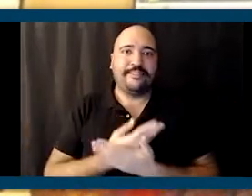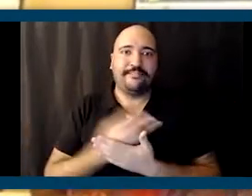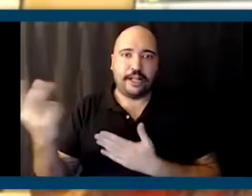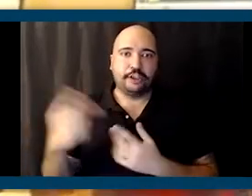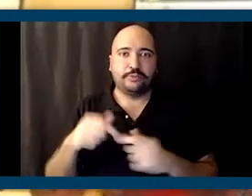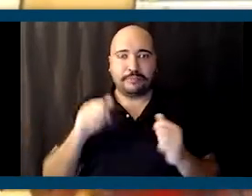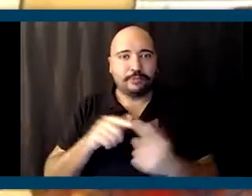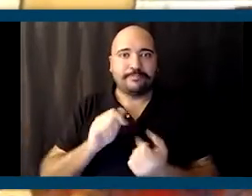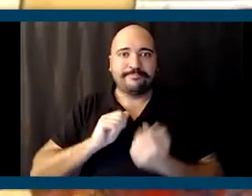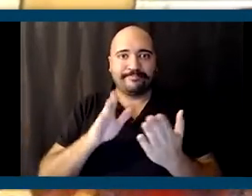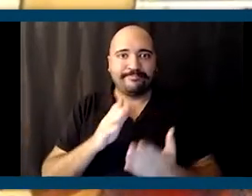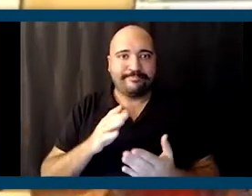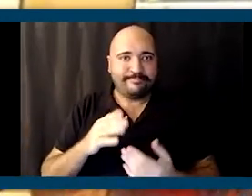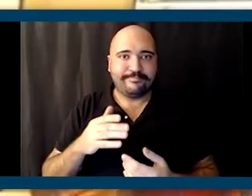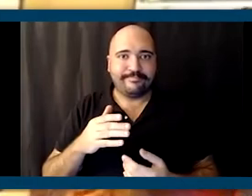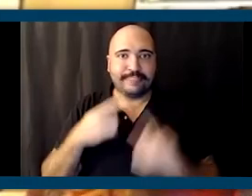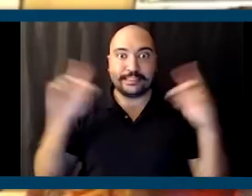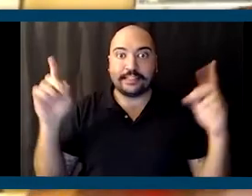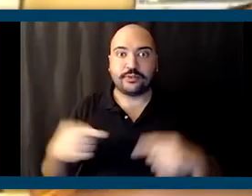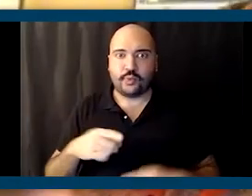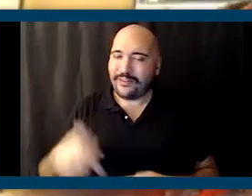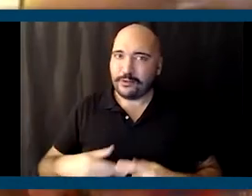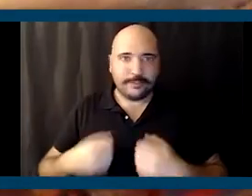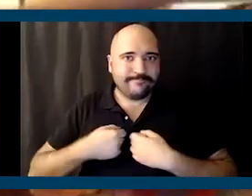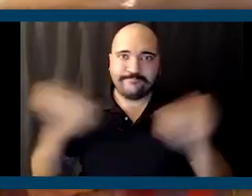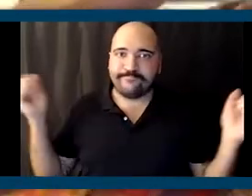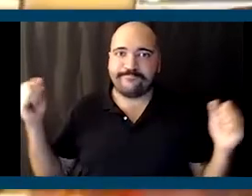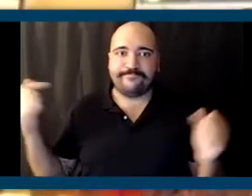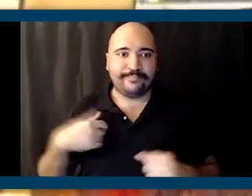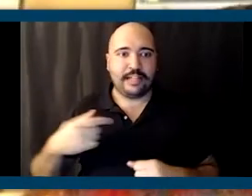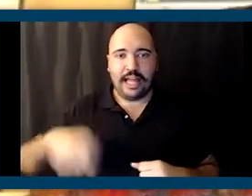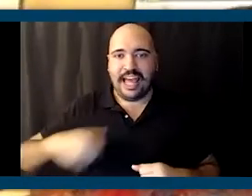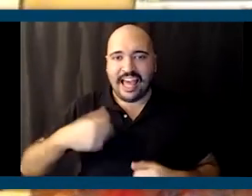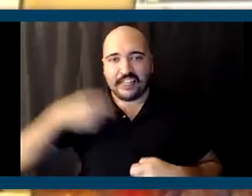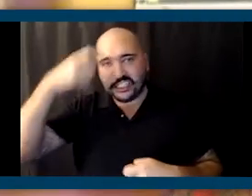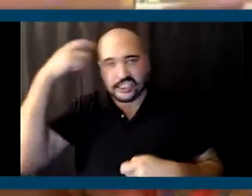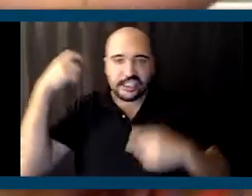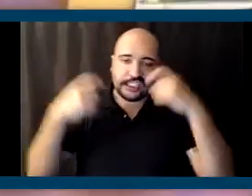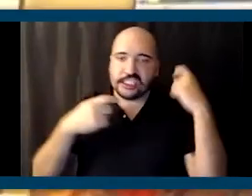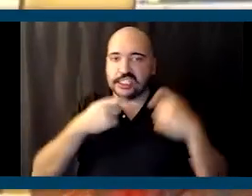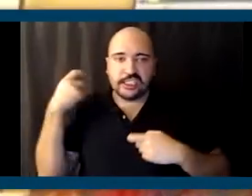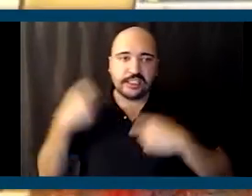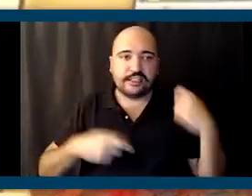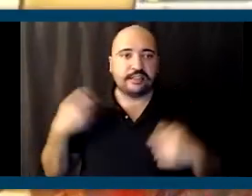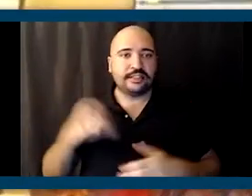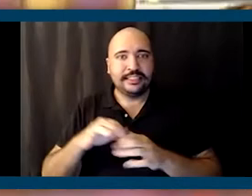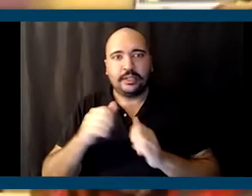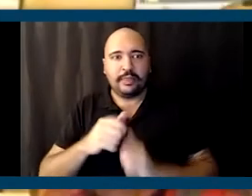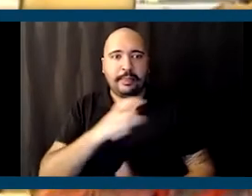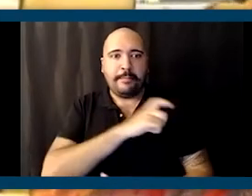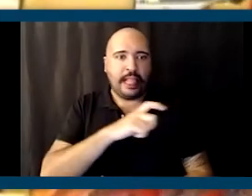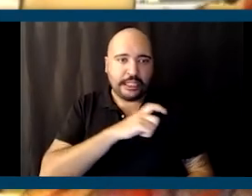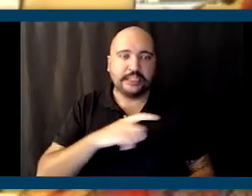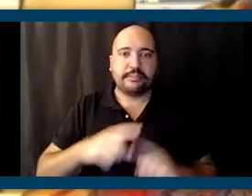You have to put yourself out there. And I can tell you, you know, I've got the scars that are there from dealing with the police. But